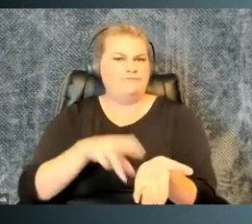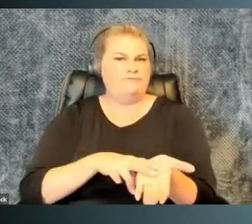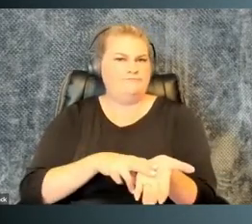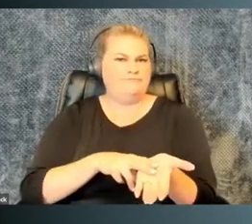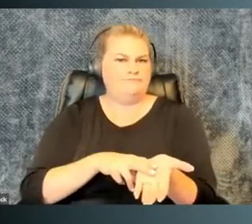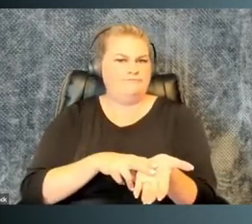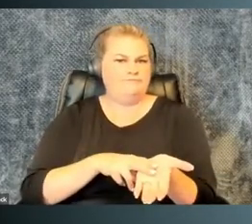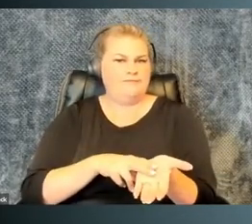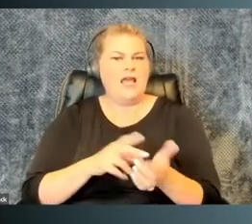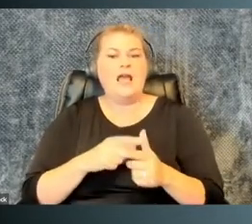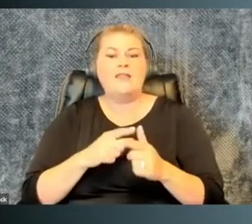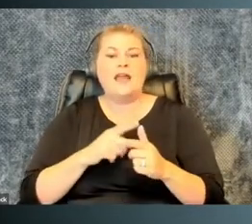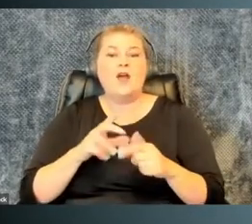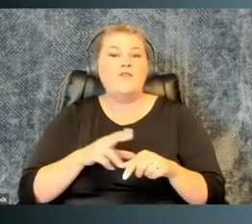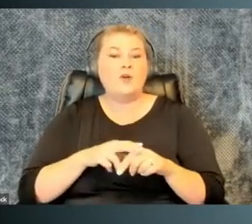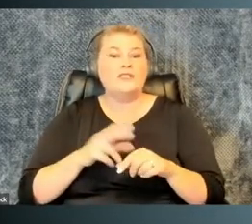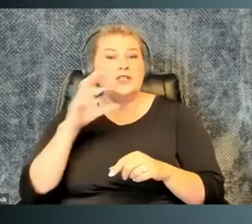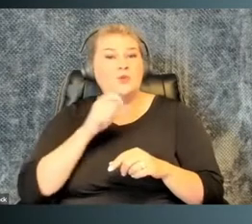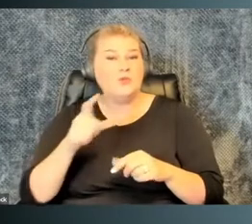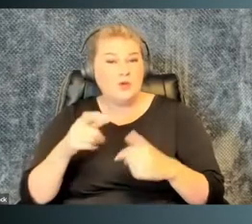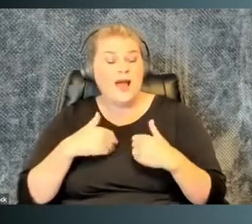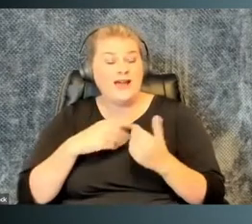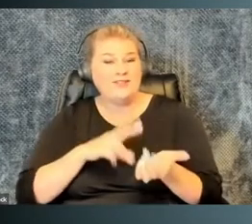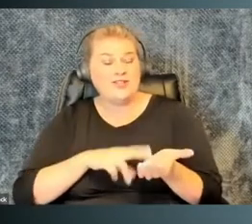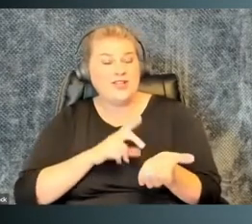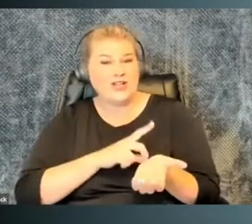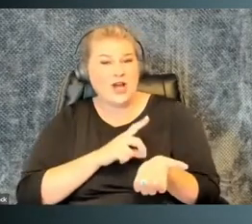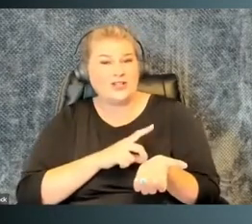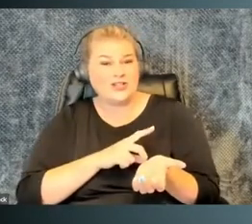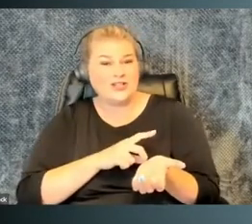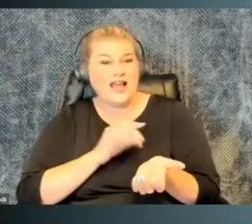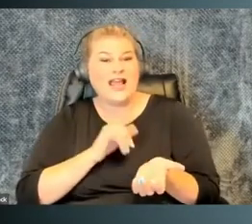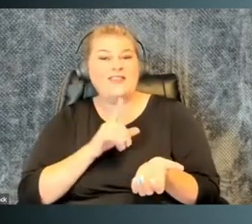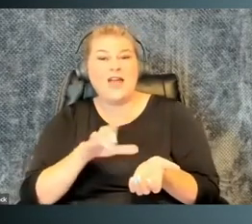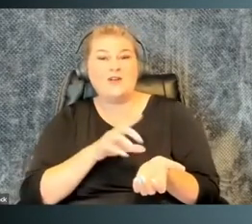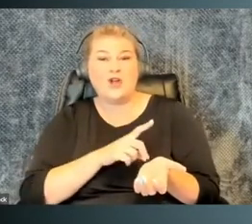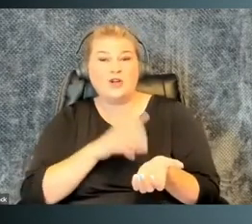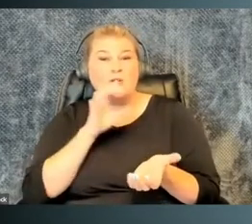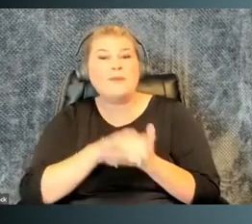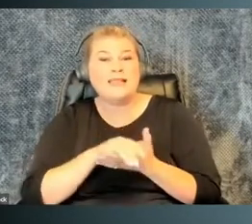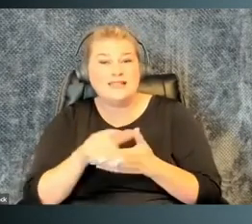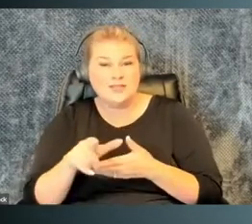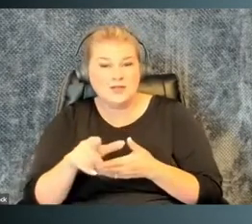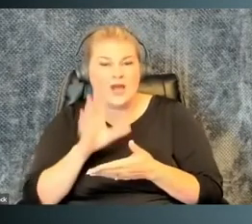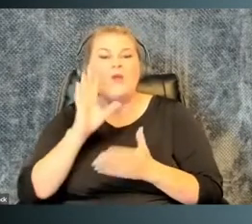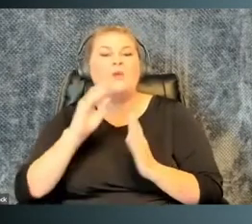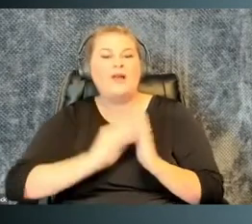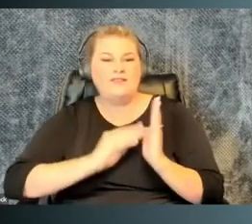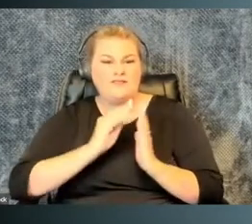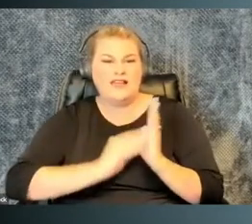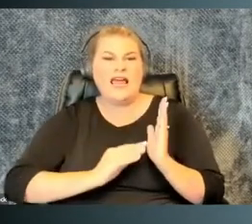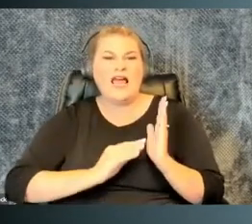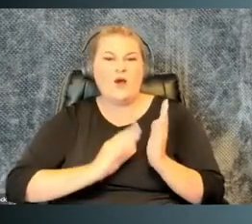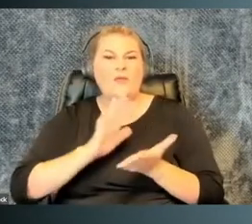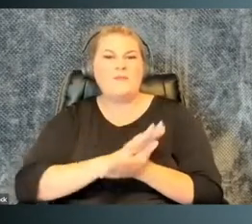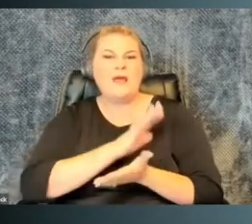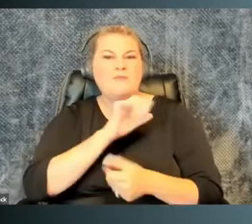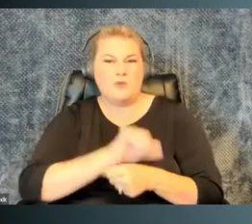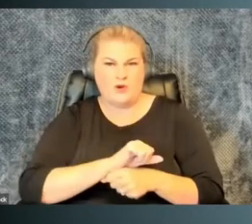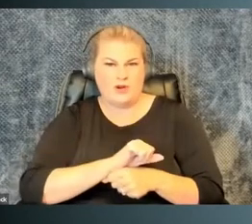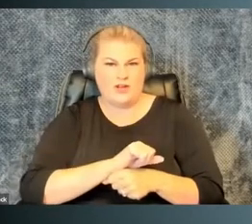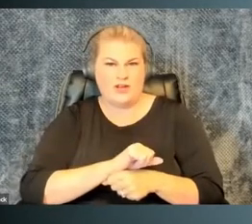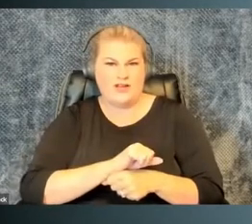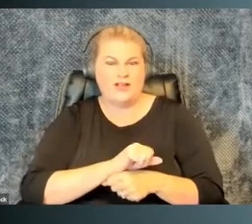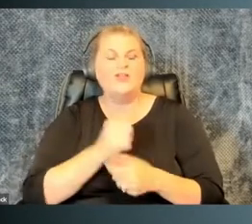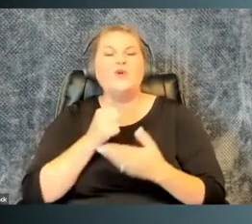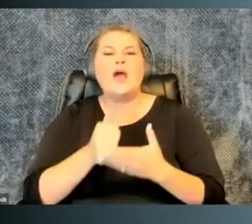usually involves a physician signing off. And of course, it's assumed that you have a physician, that they believe you, and that they